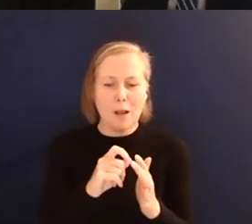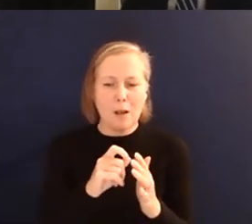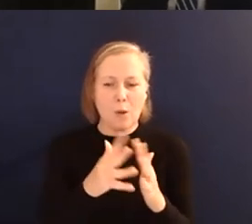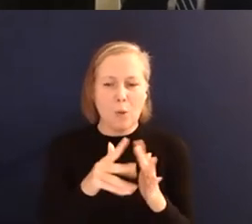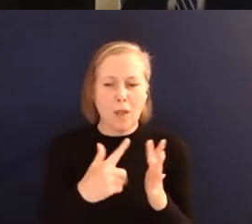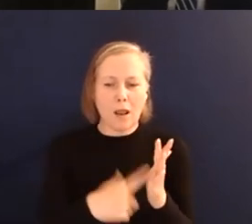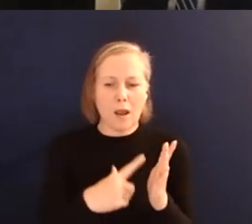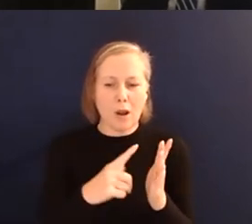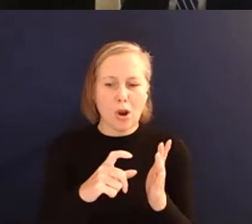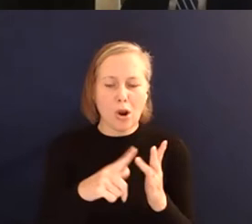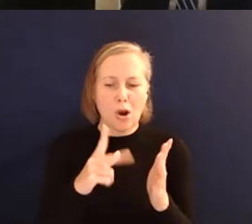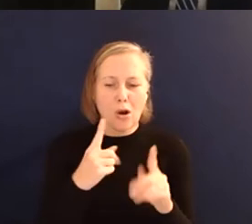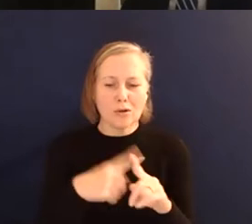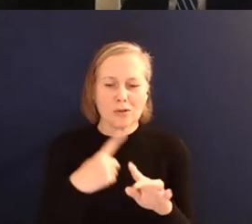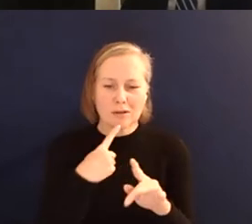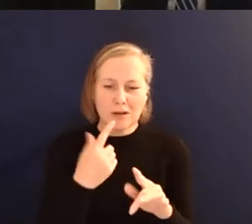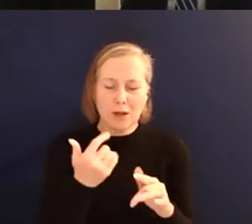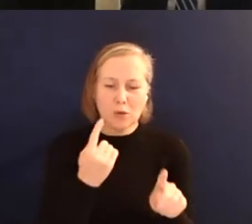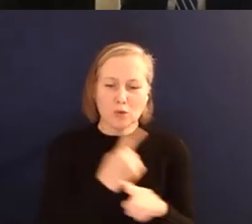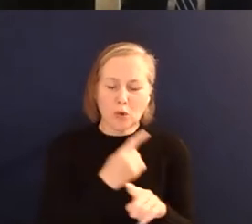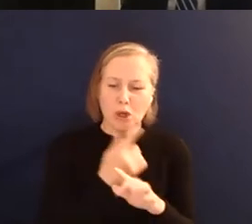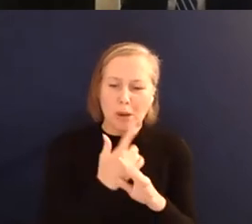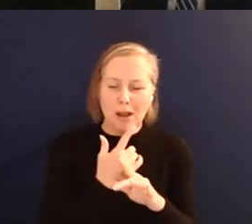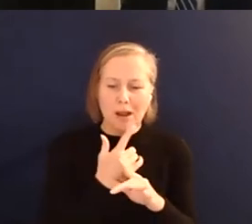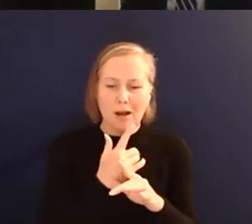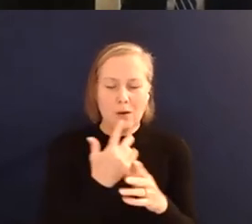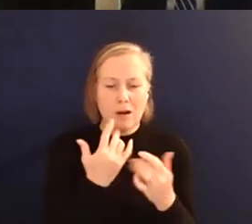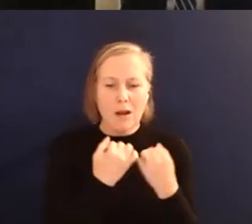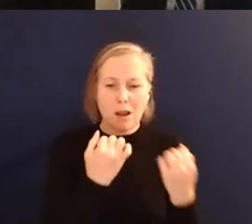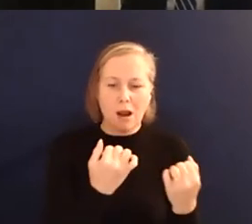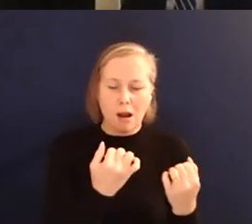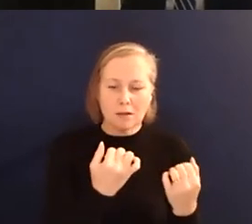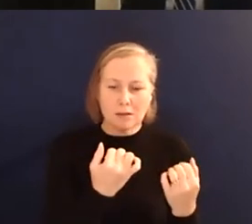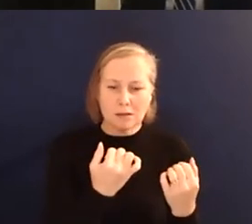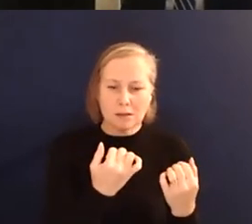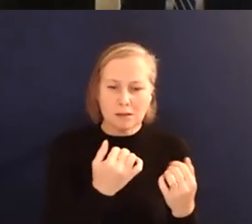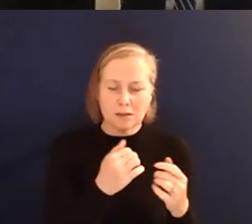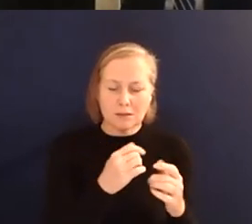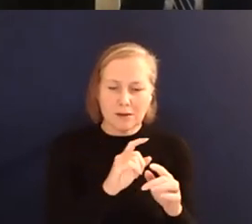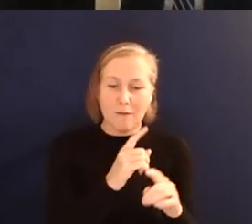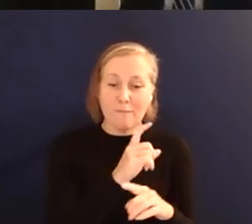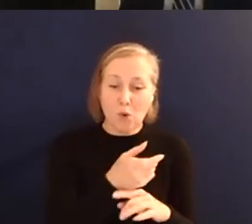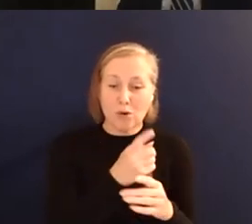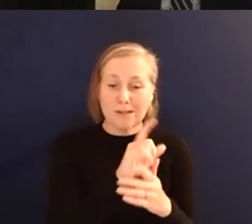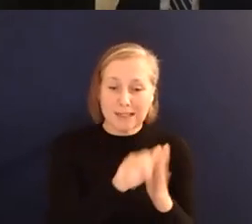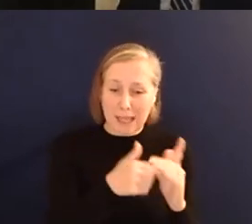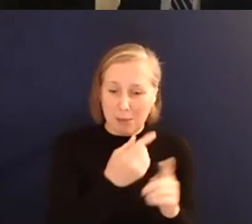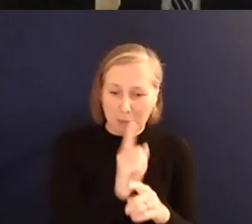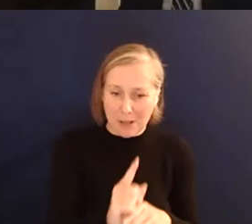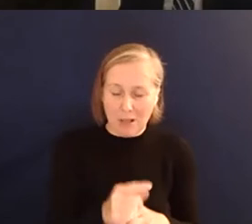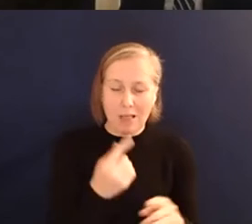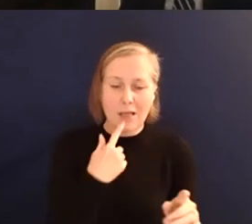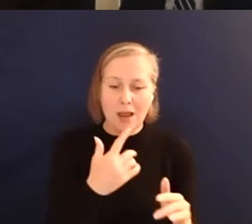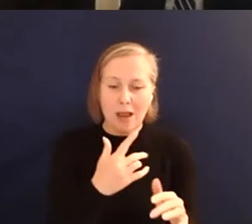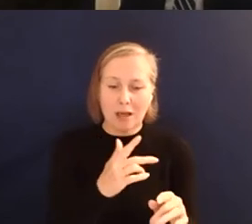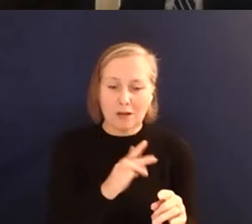for disabled people and the benefits of that technology for the development of accessible green vehicles. So thank you very much,